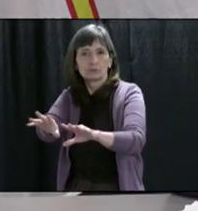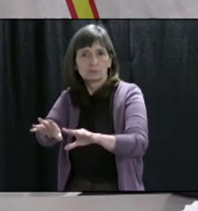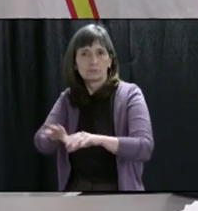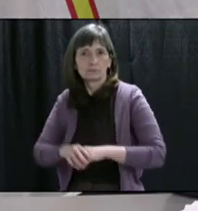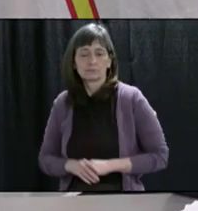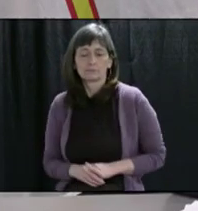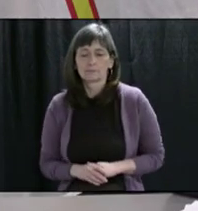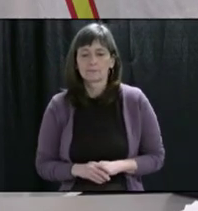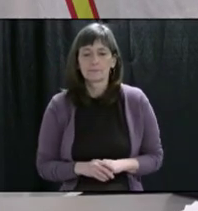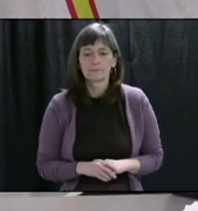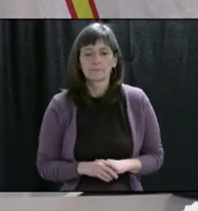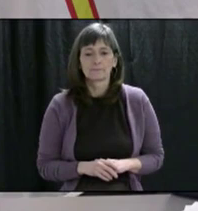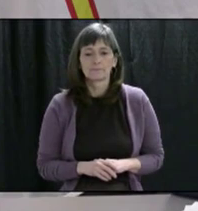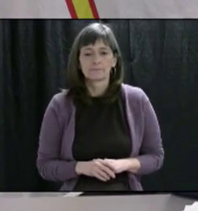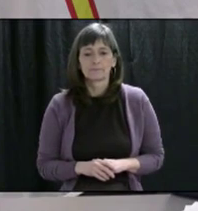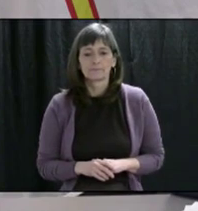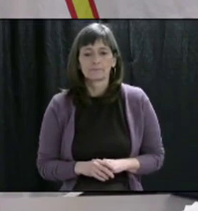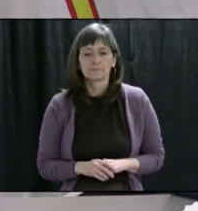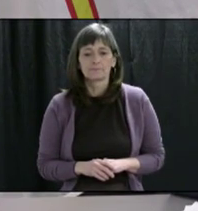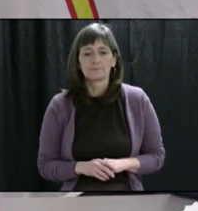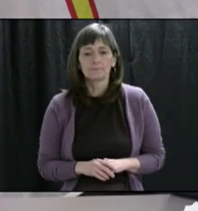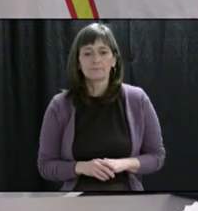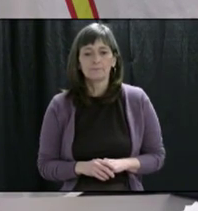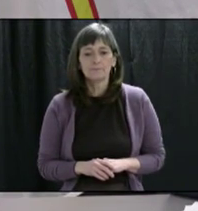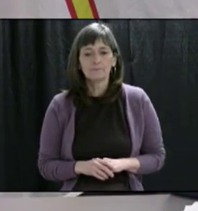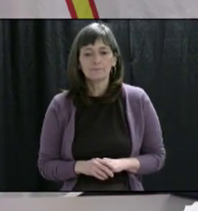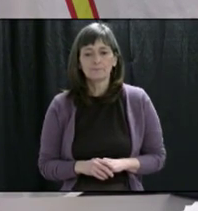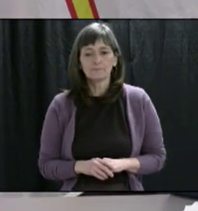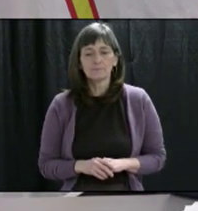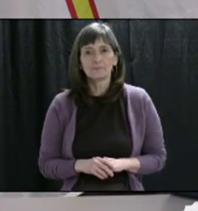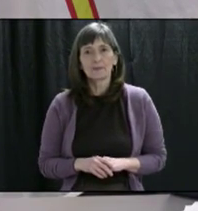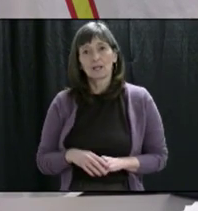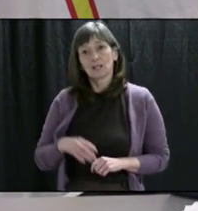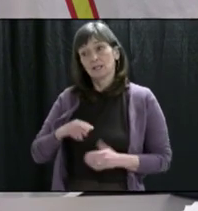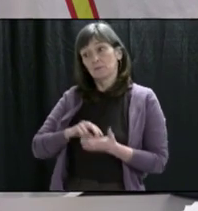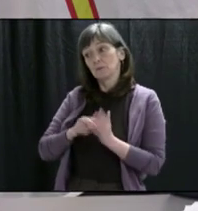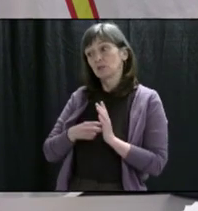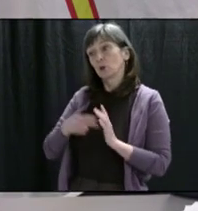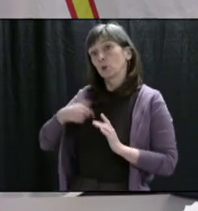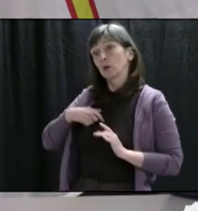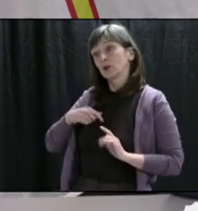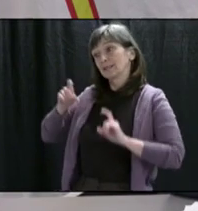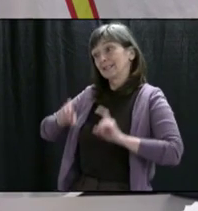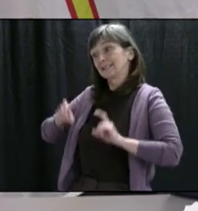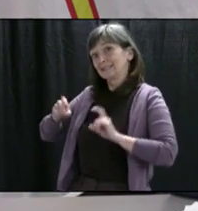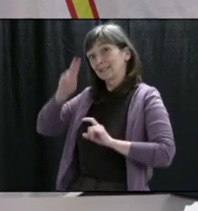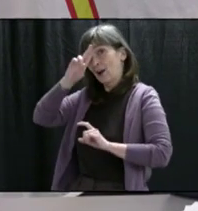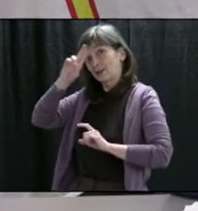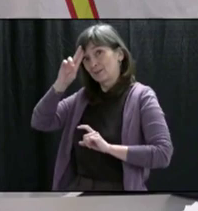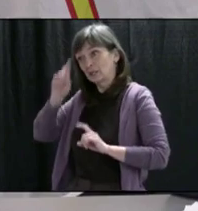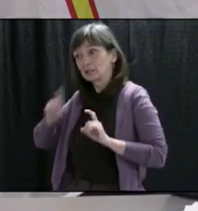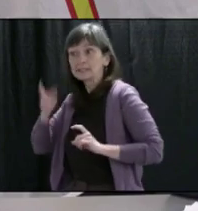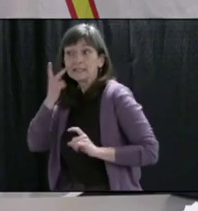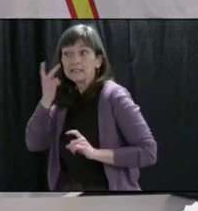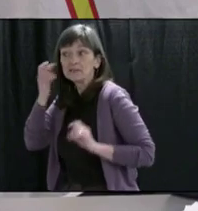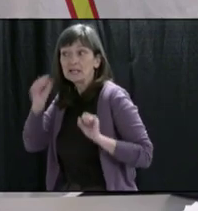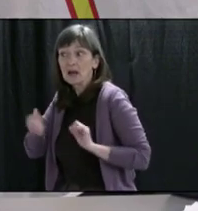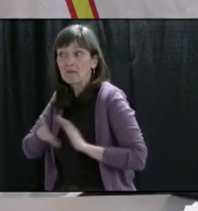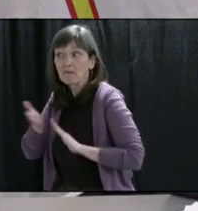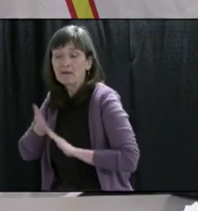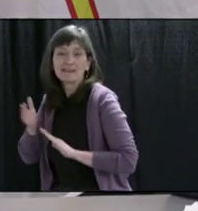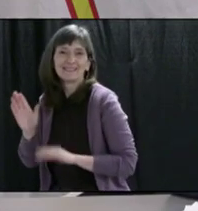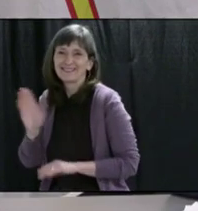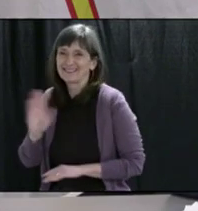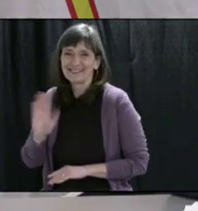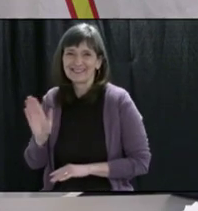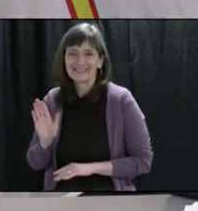And as I said last night, it is not a test of the system, it's a test of you. The system fails